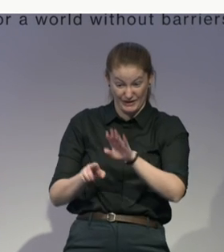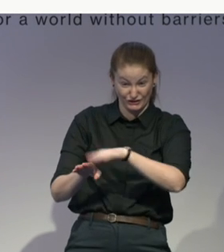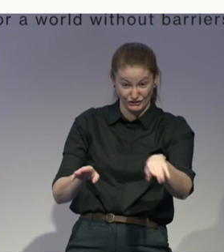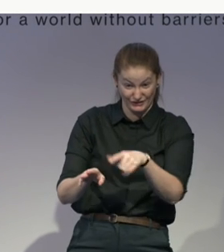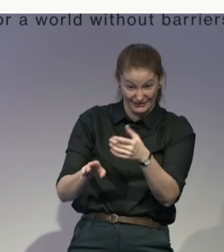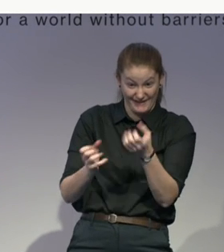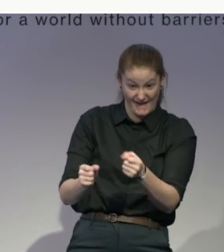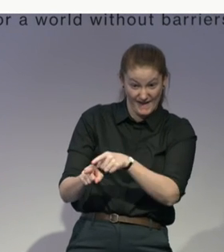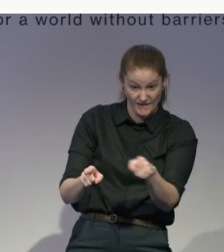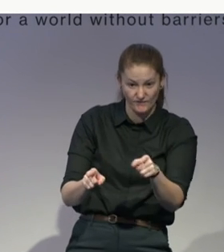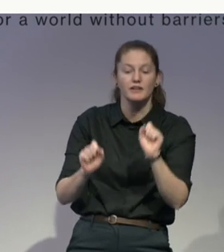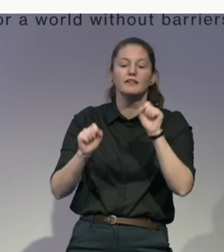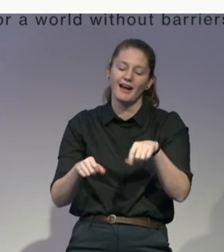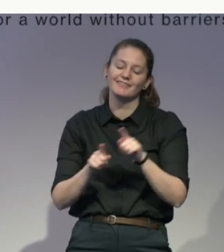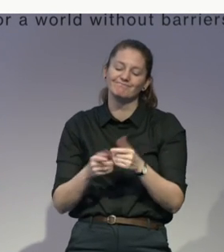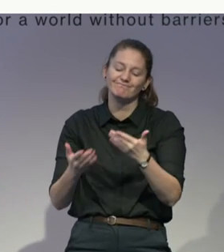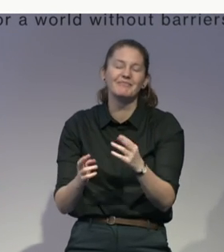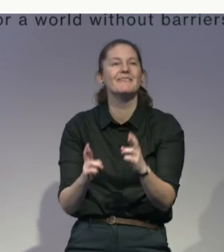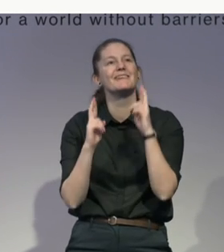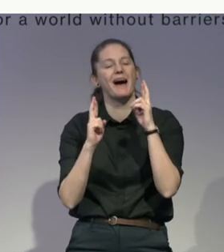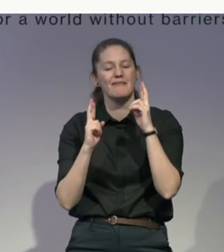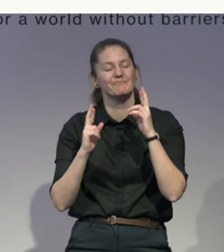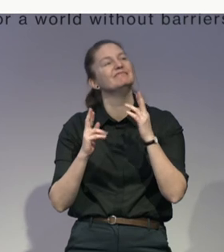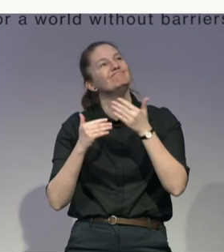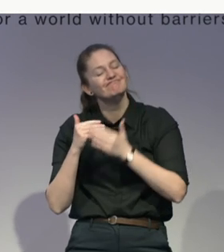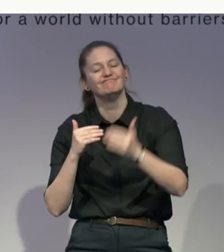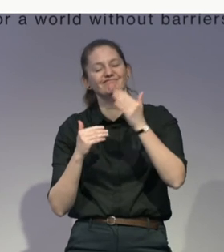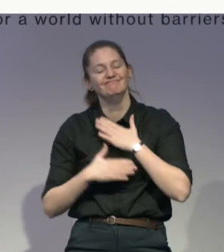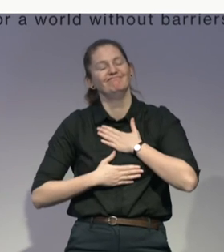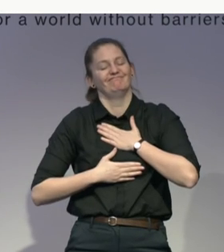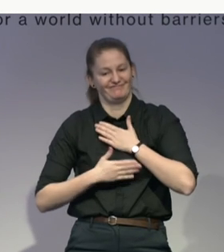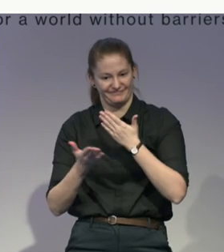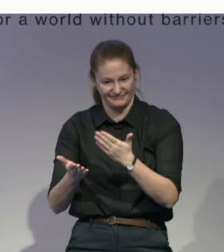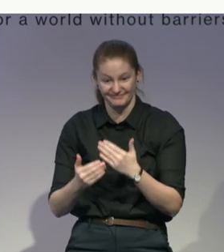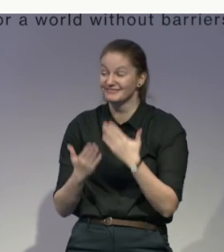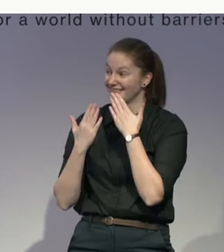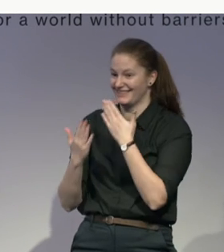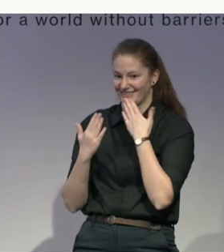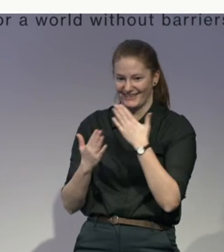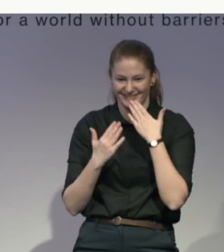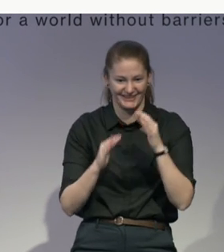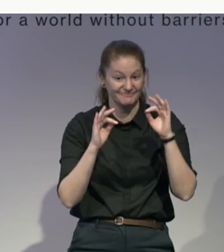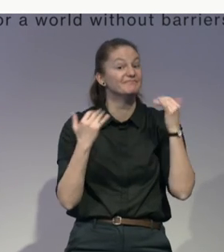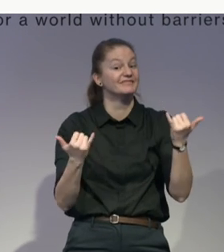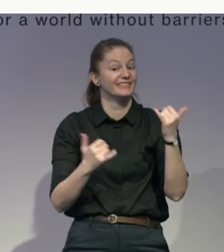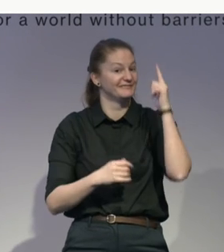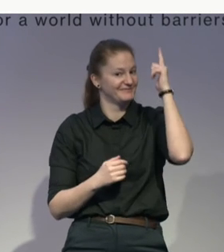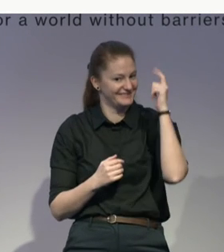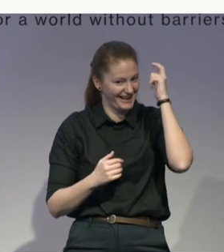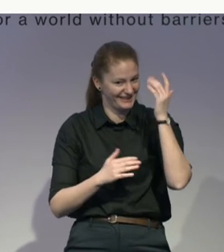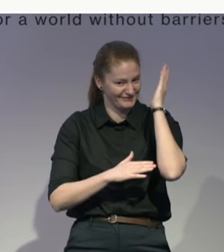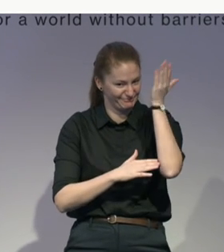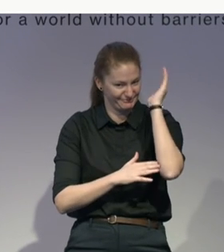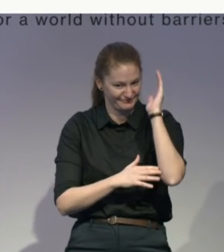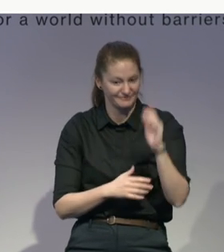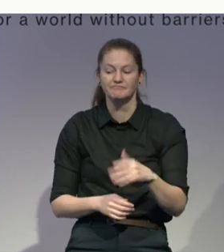Thank you, Francesca. So we're going to start off with our presentations. Alvin's going to start off first. have 10 minutes for each presenter,